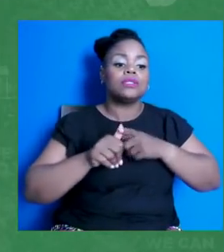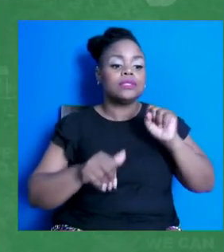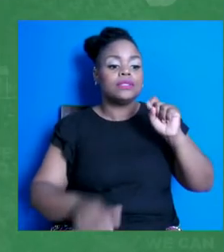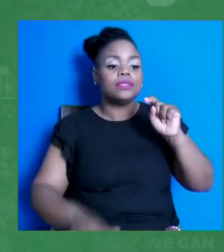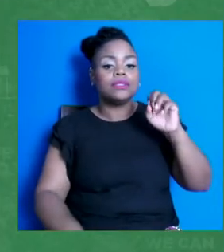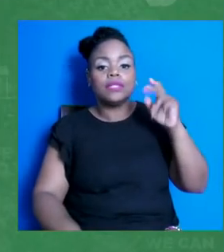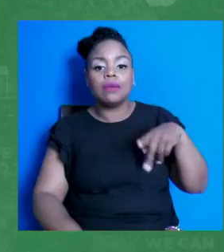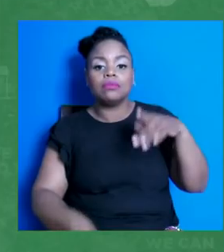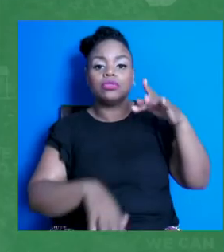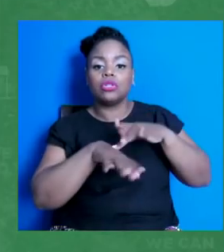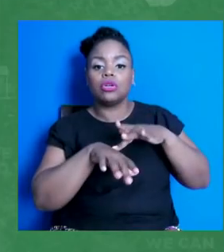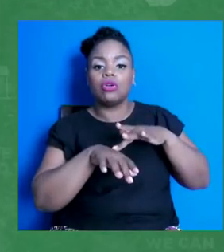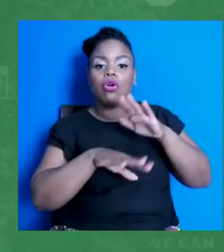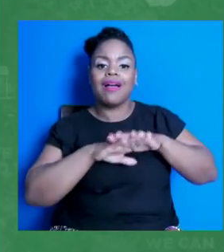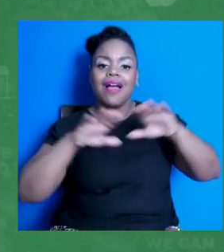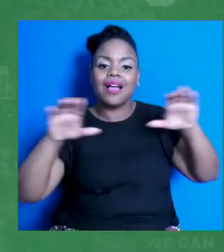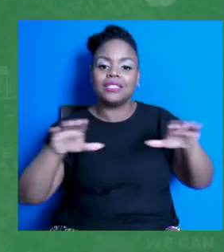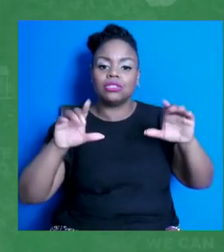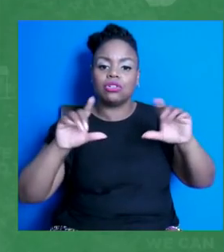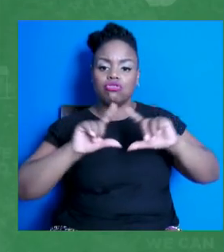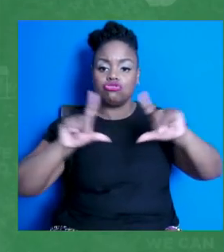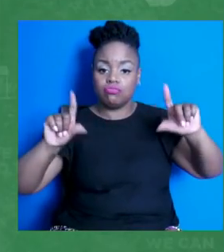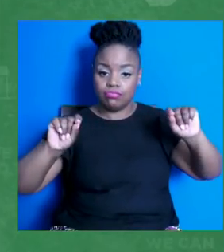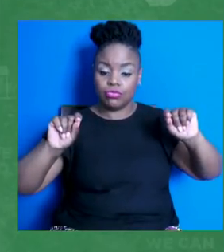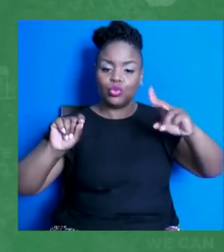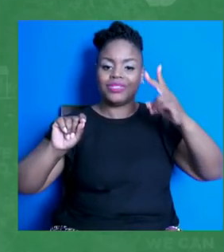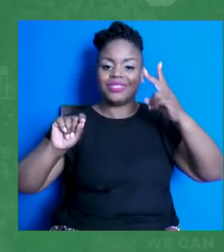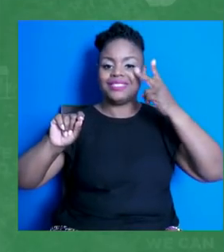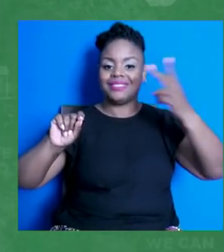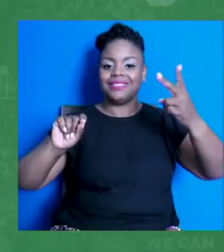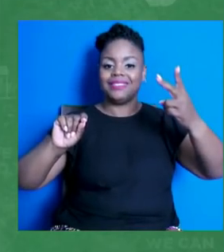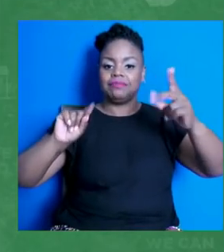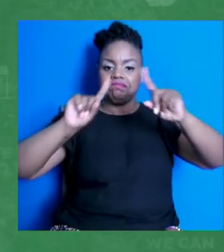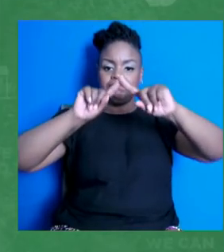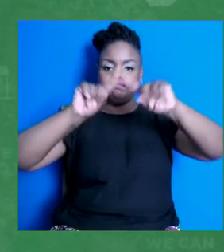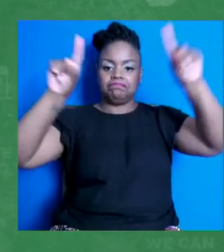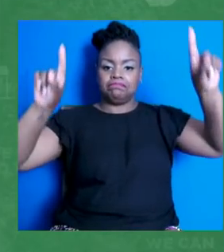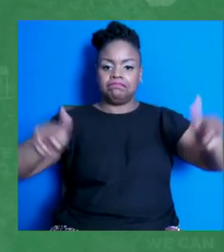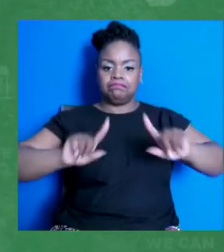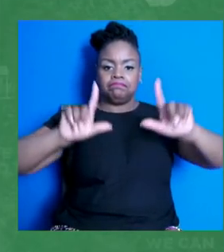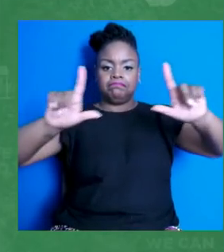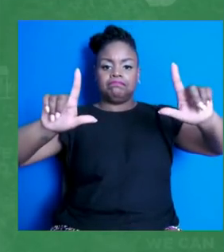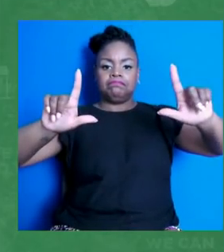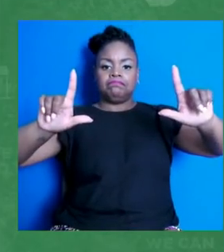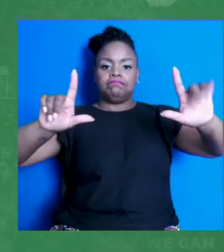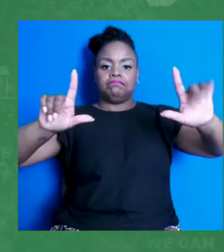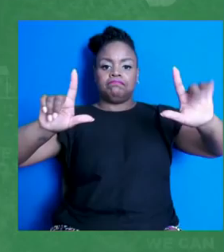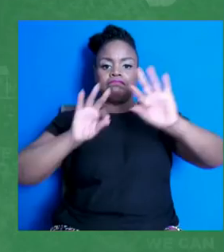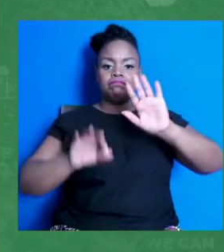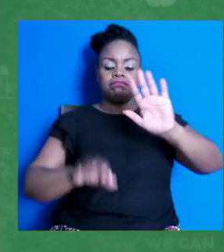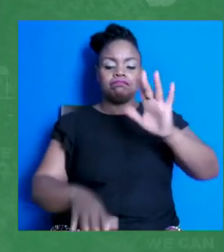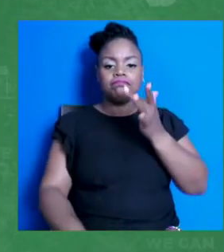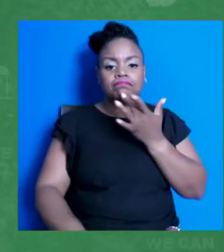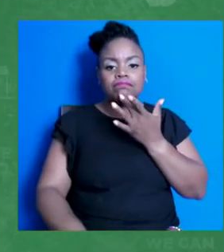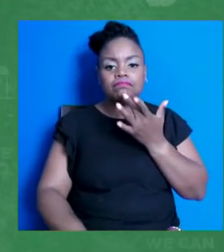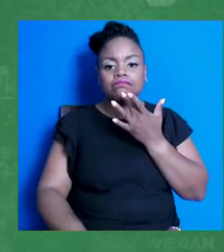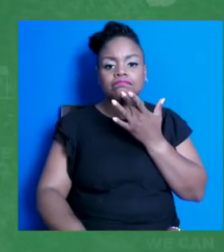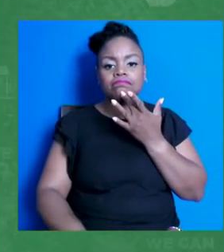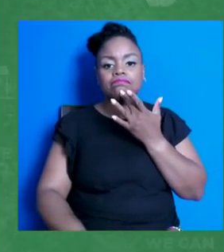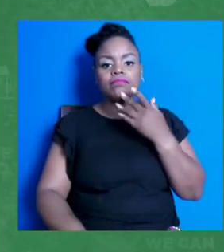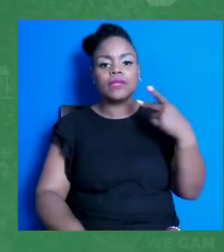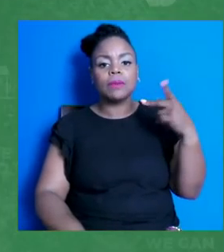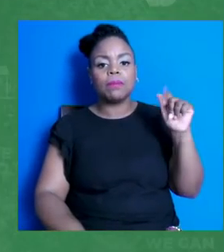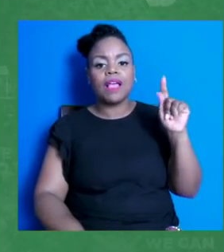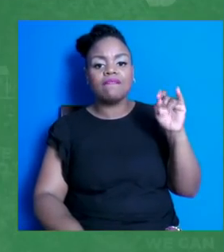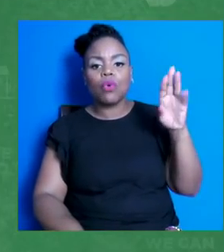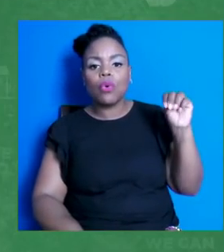You can see our template for texting friends and family. You can select your preferred platform and then the message will open in there. You can use it in iMessage, in WhatsApp,